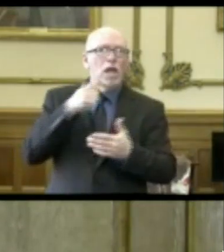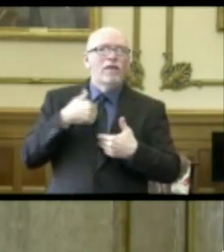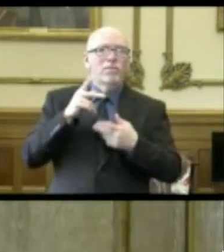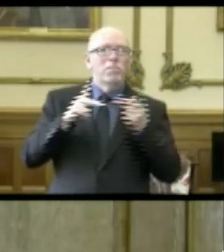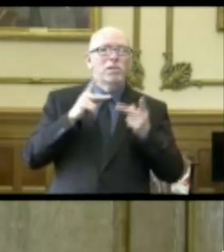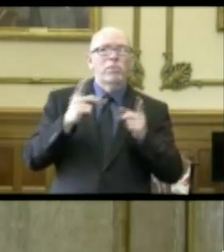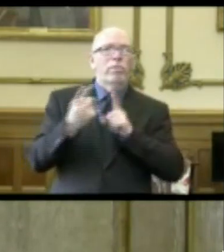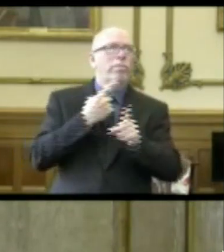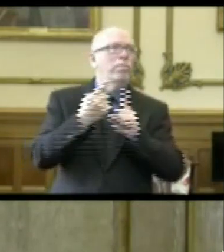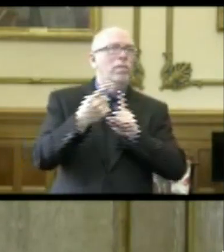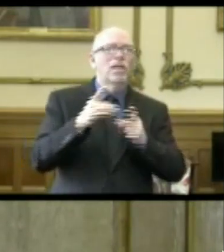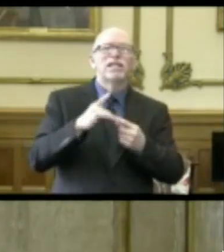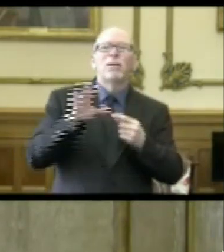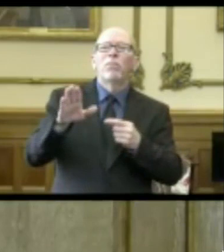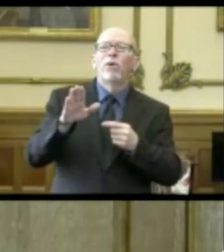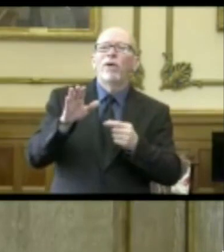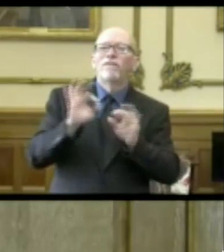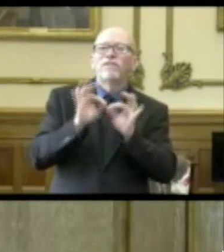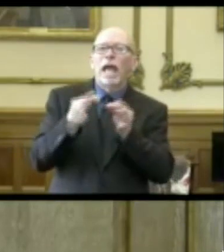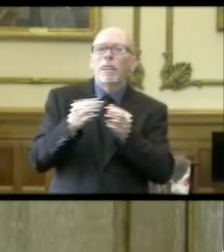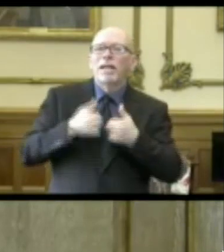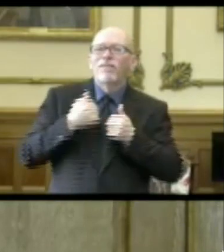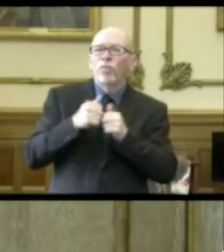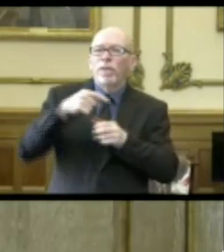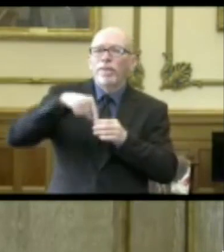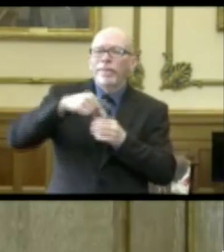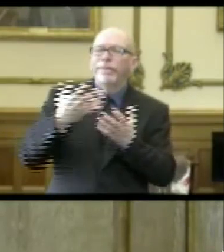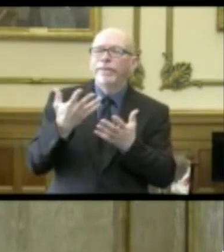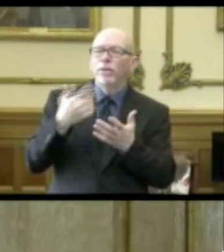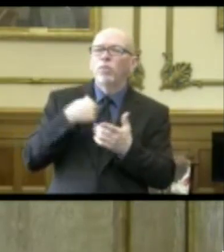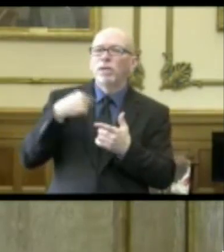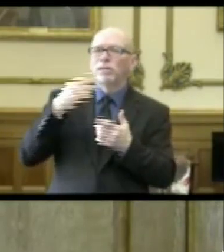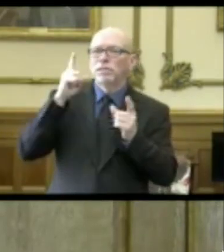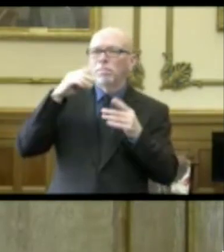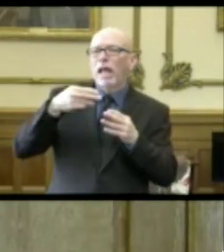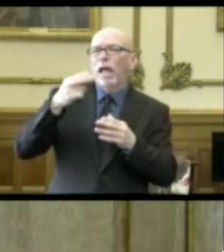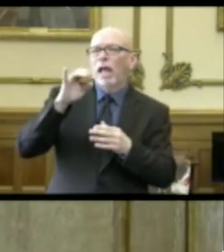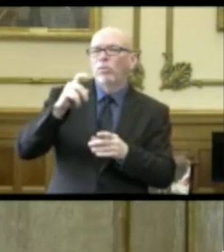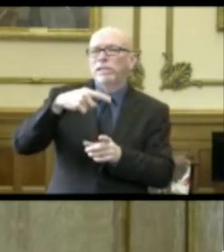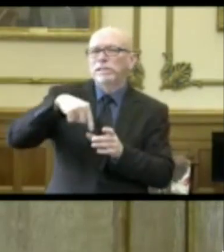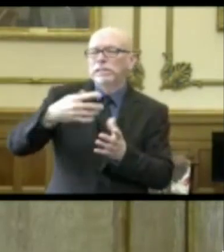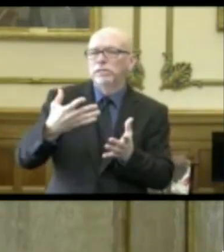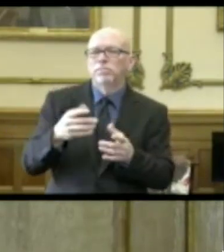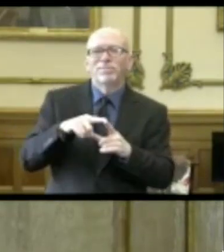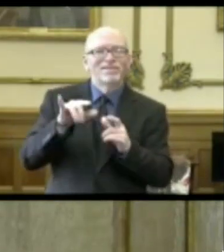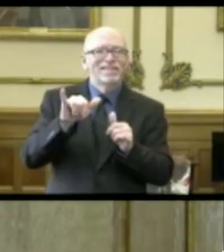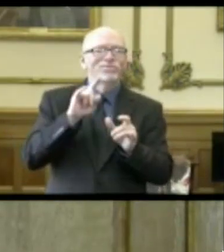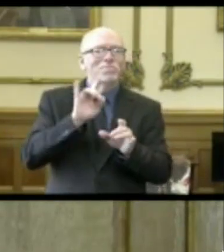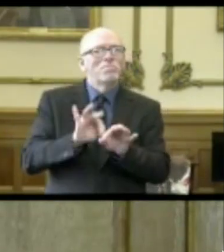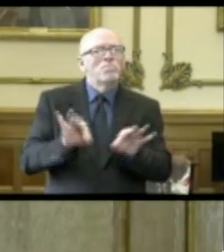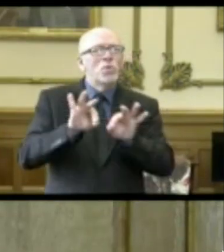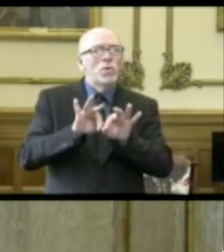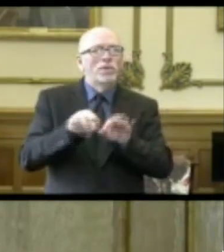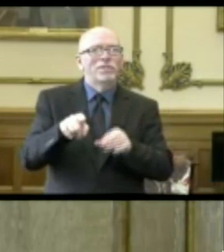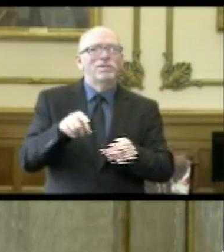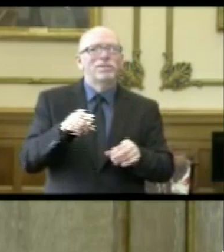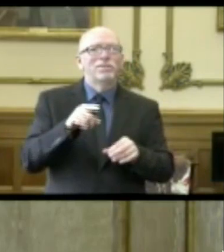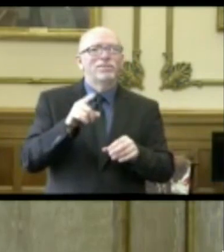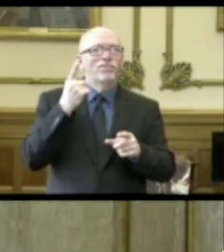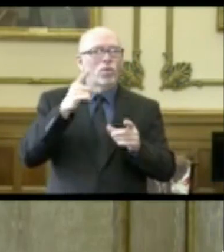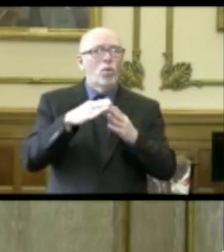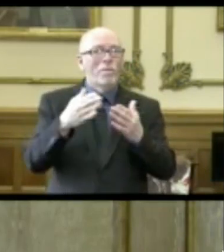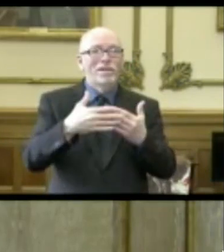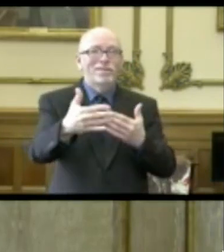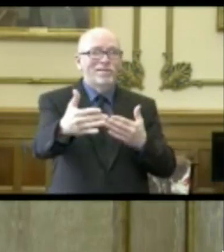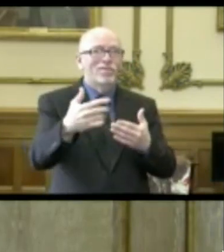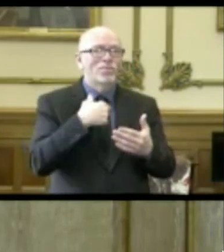except maybe their immediate people, family living with them that would be at risk. So that's an incredibly important part of being able to open up so